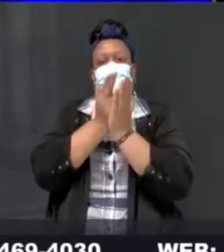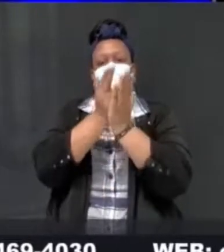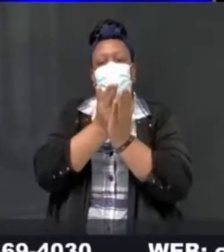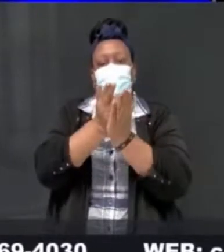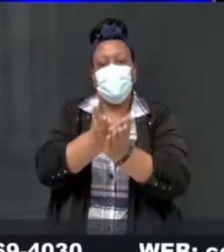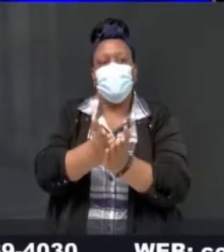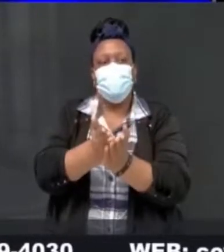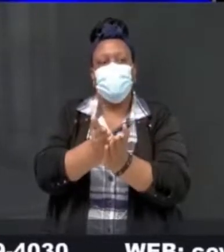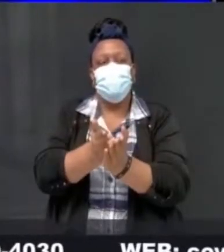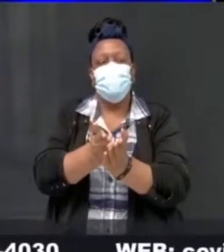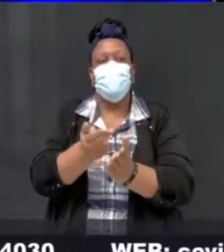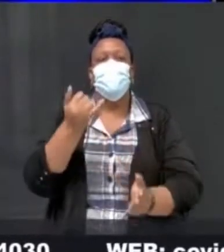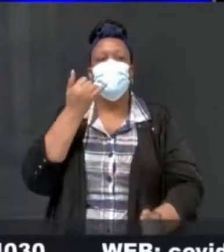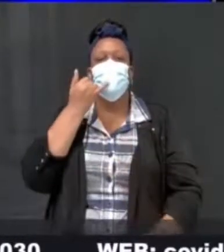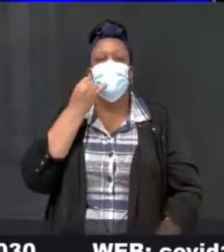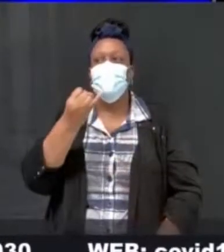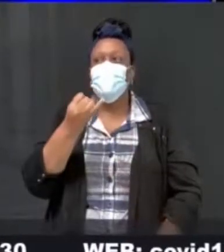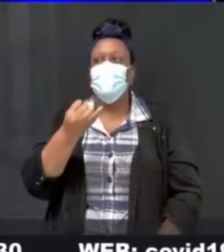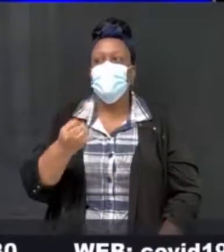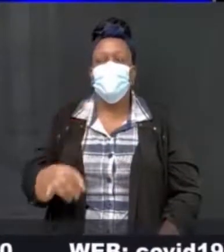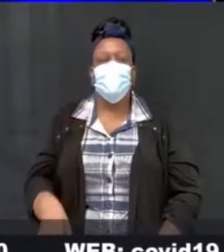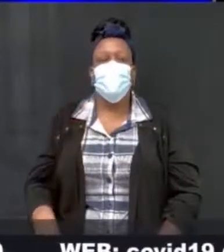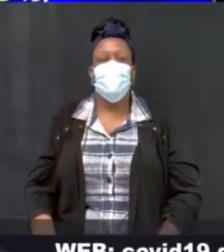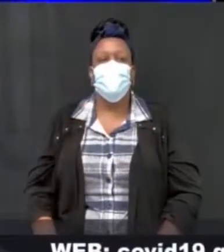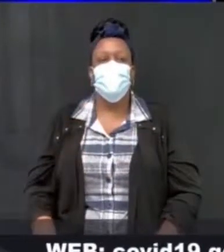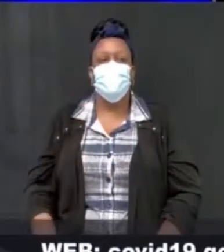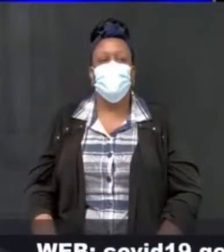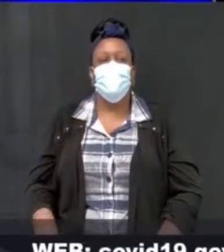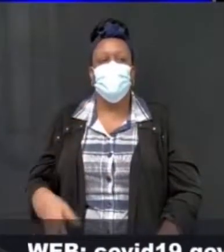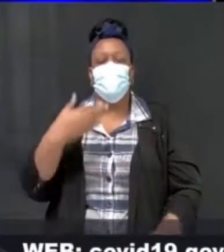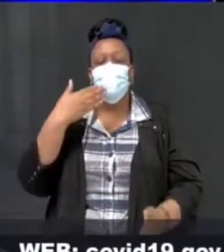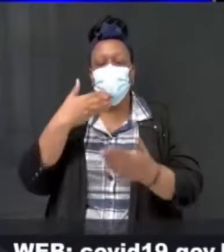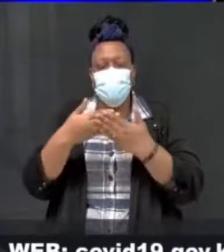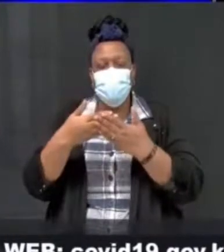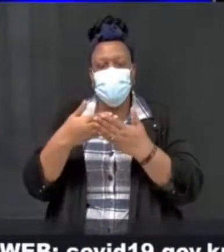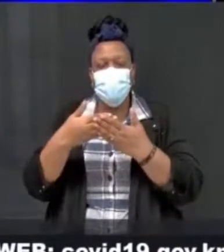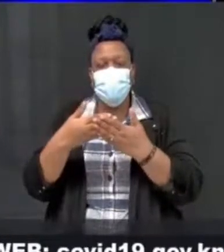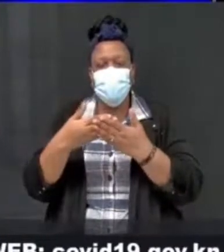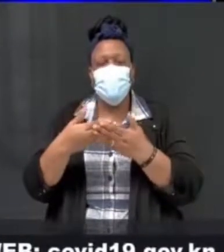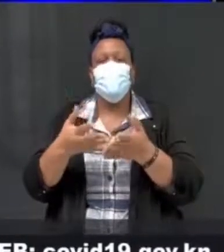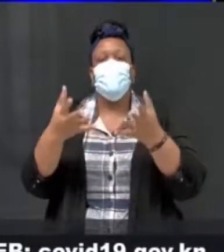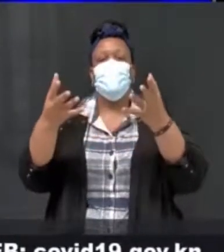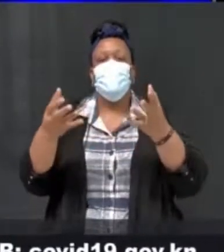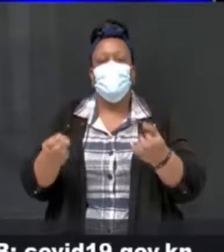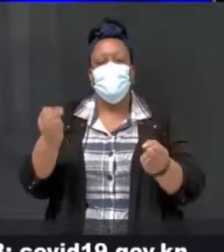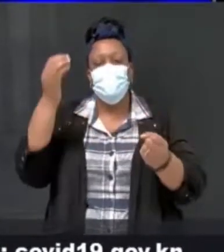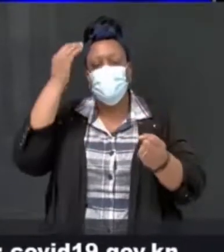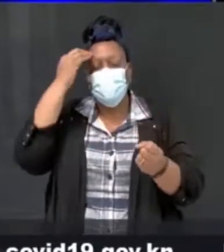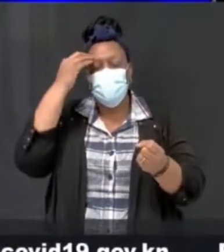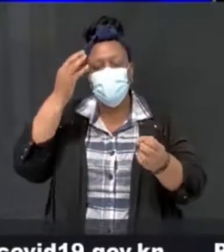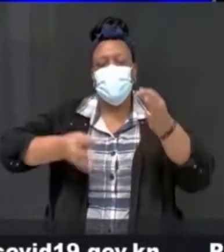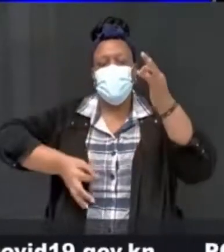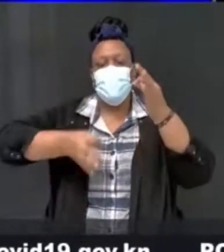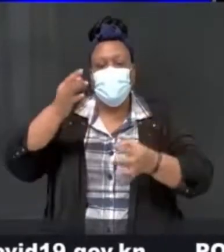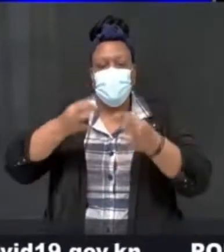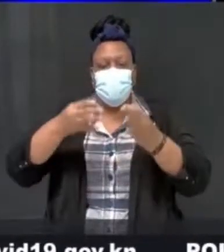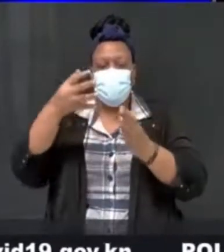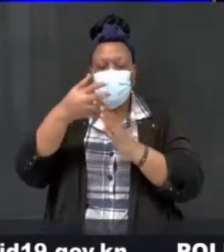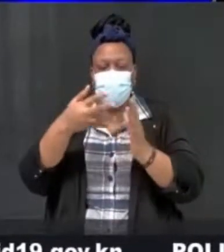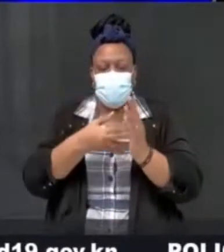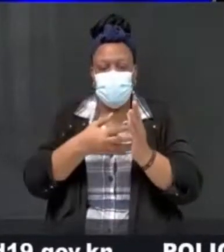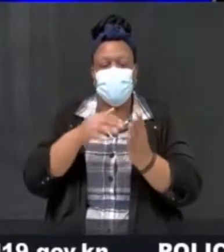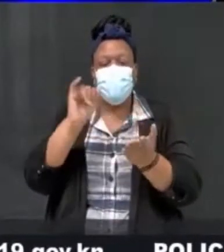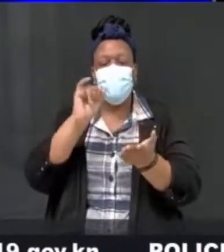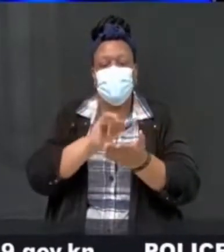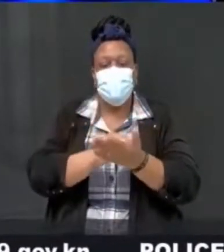if the tests Dr. Jude offered last year are the same as the ones which the